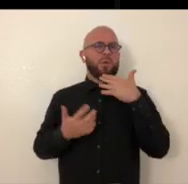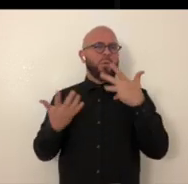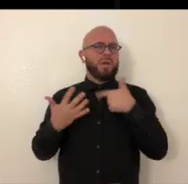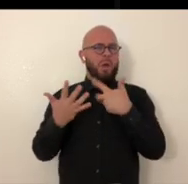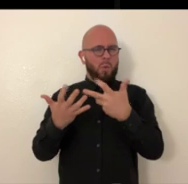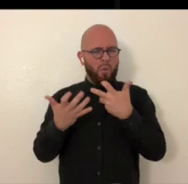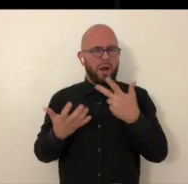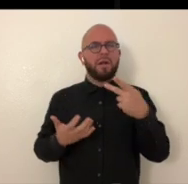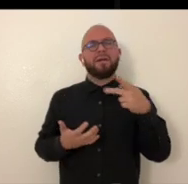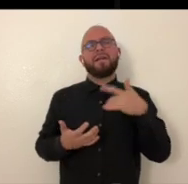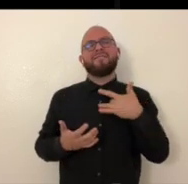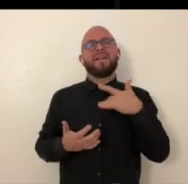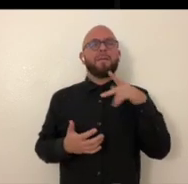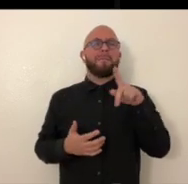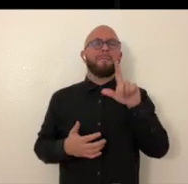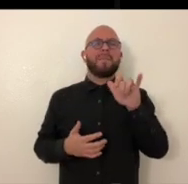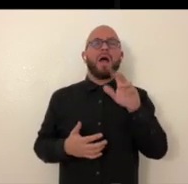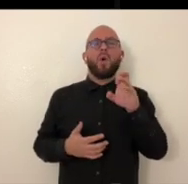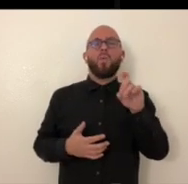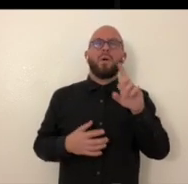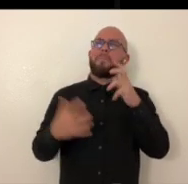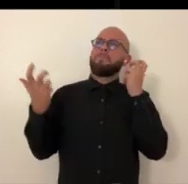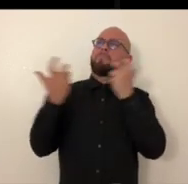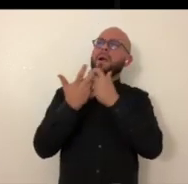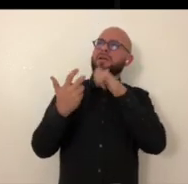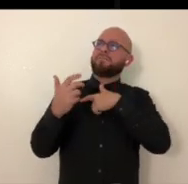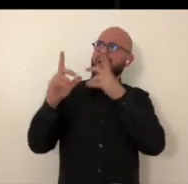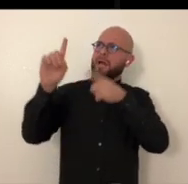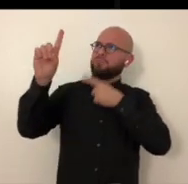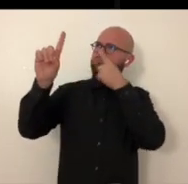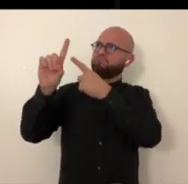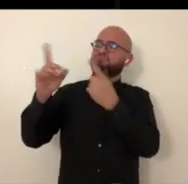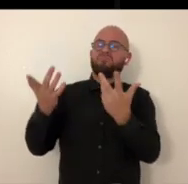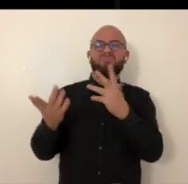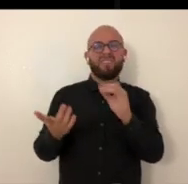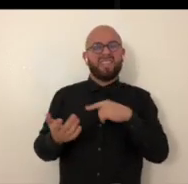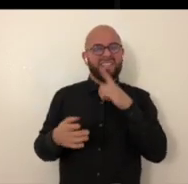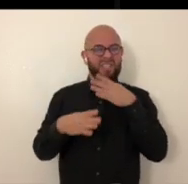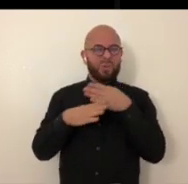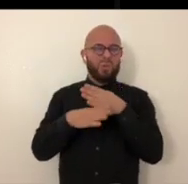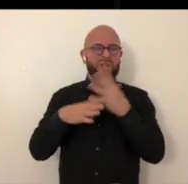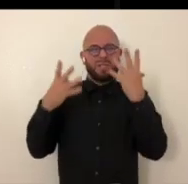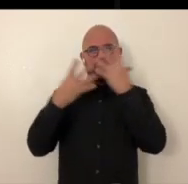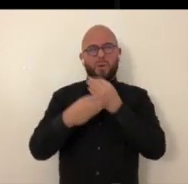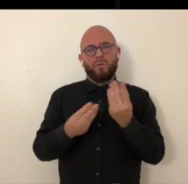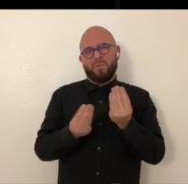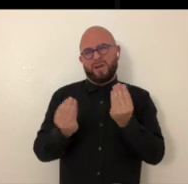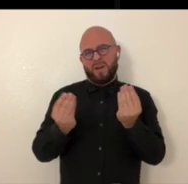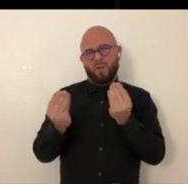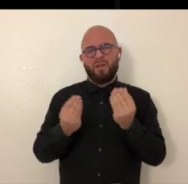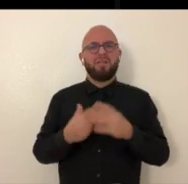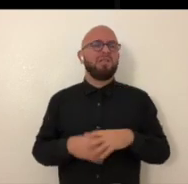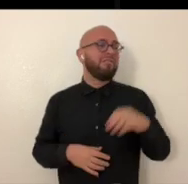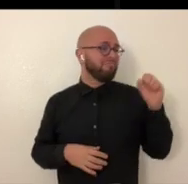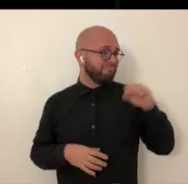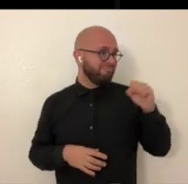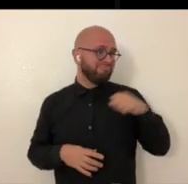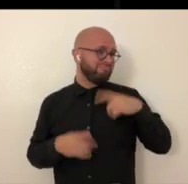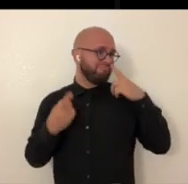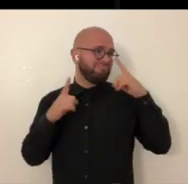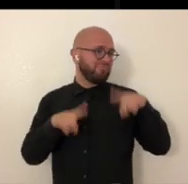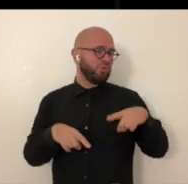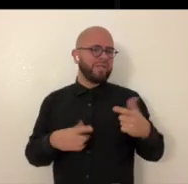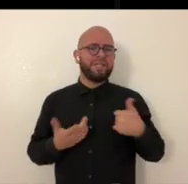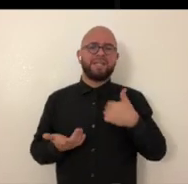for this specific piece, knowing what I wanted going into it, plywood was a good choice. Yeah. And I do think wood is a beautiful material.